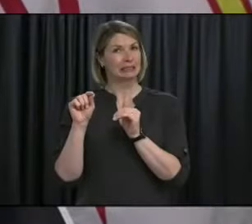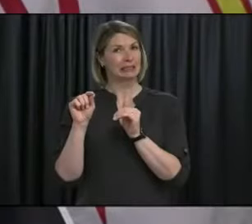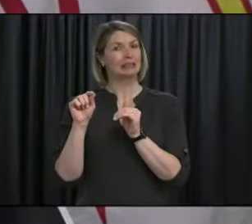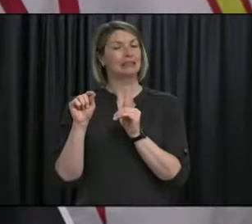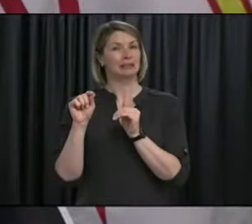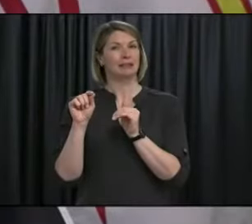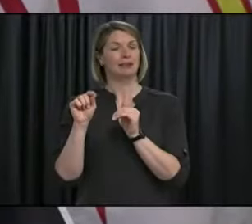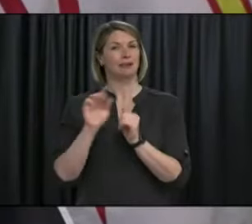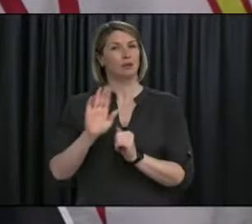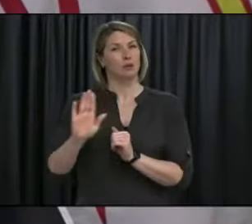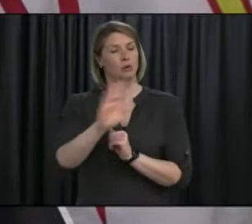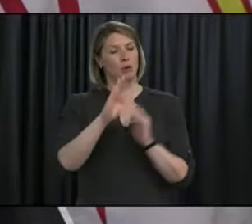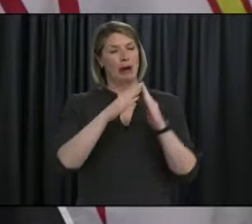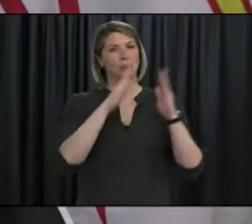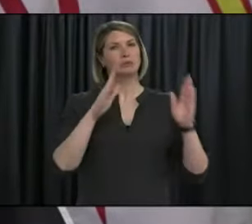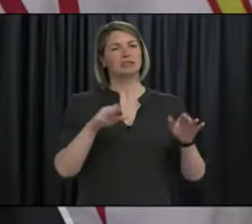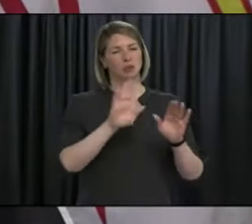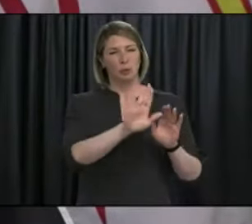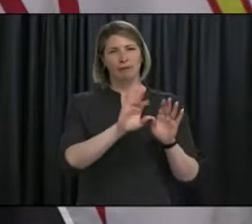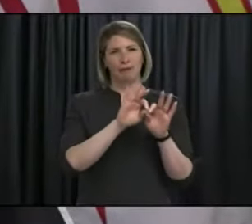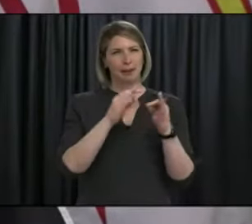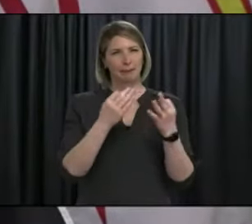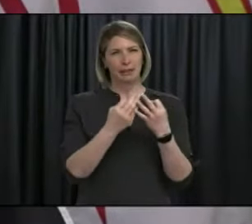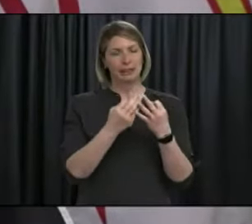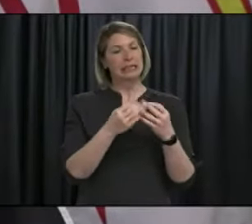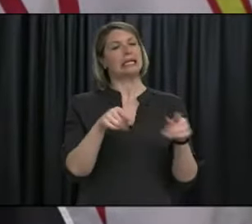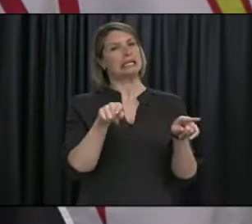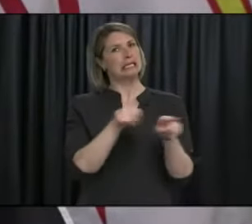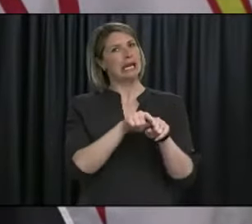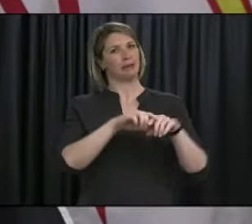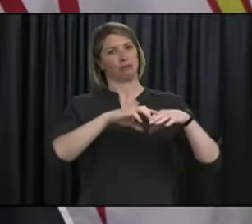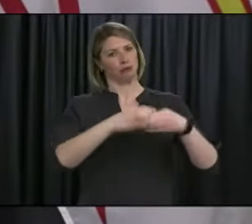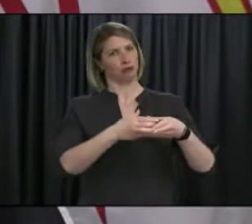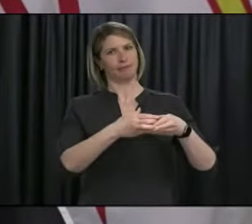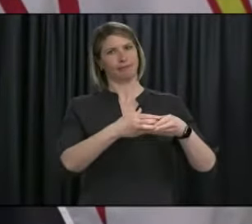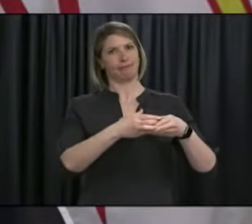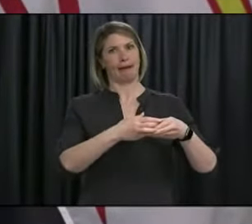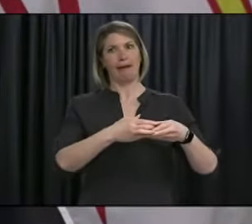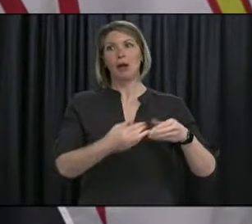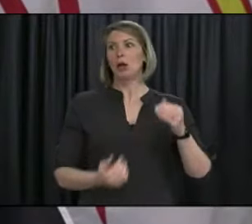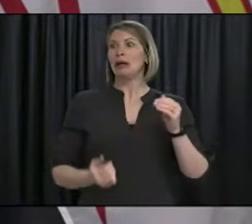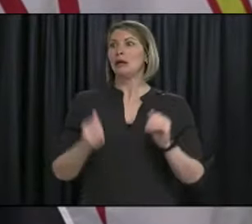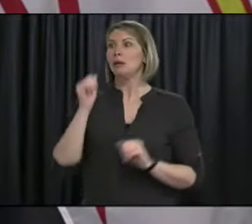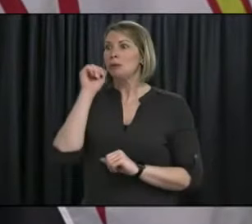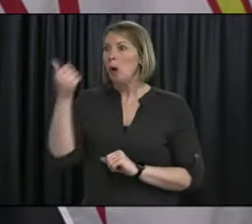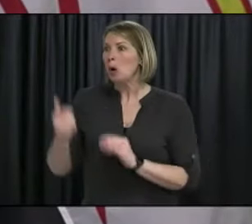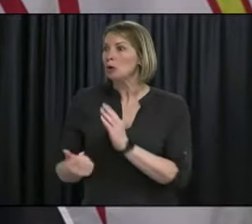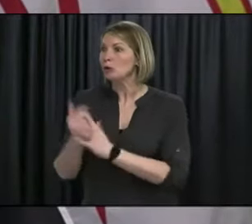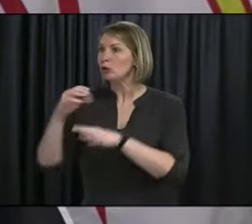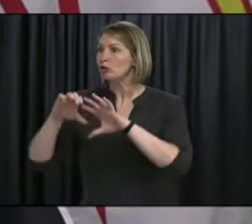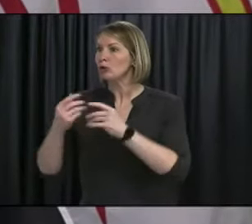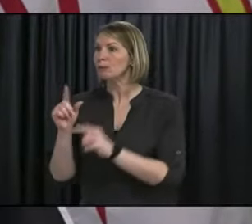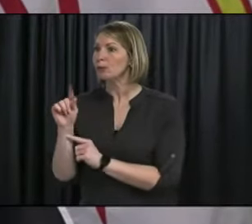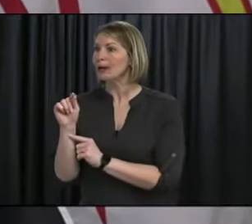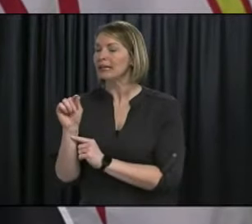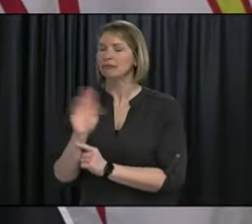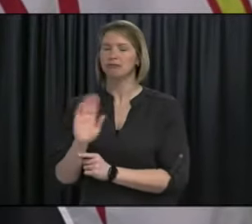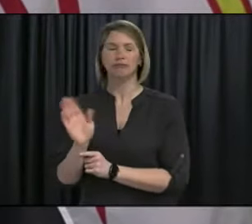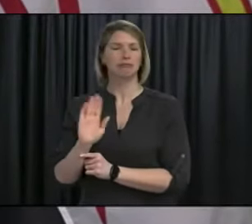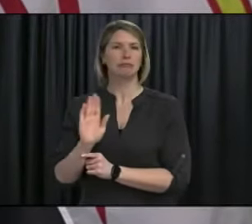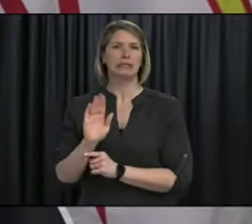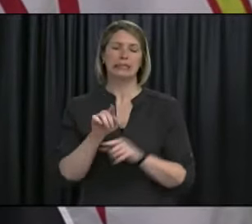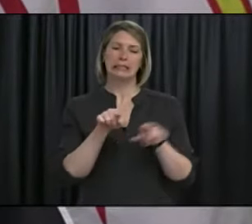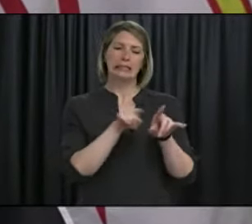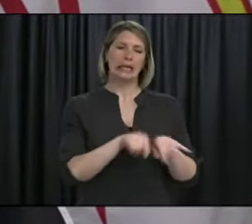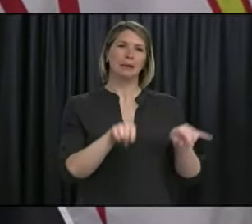for your household, and these should be consistent, and they should not change from day to day or week to week. By close interactions, we